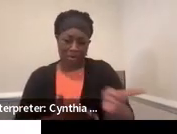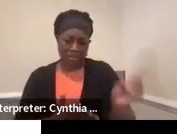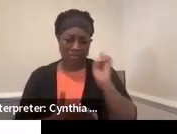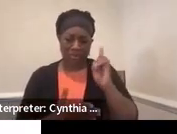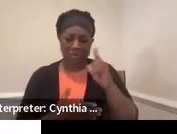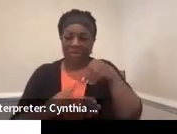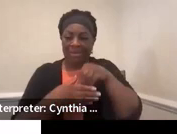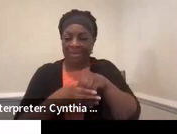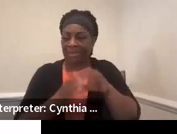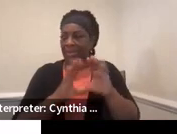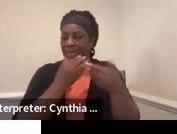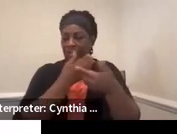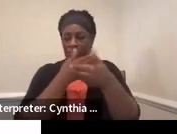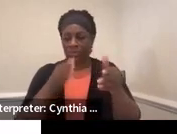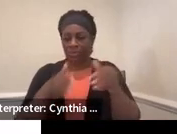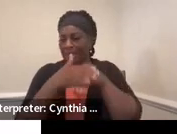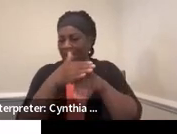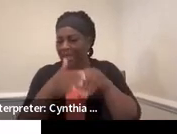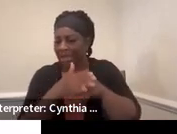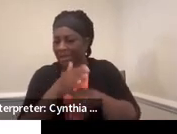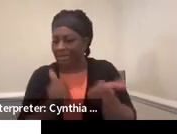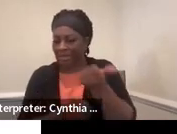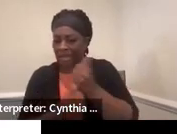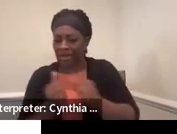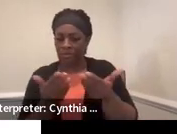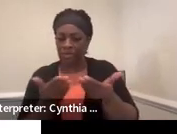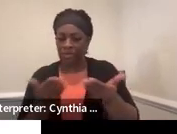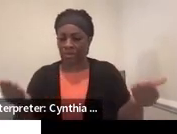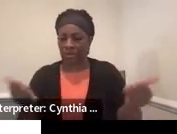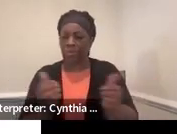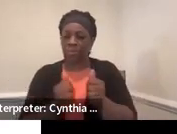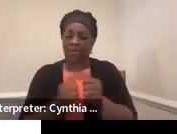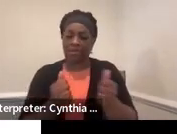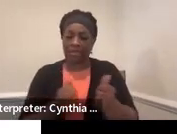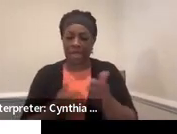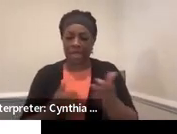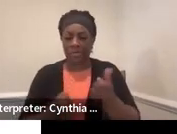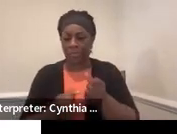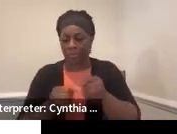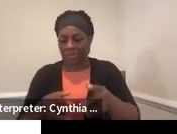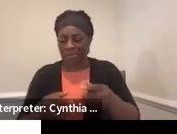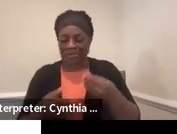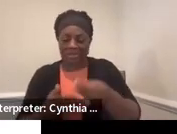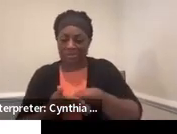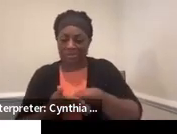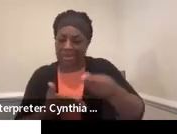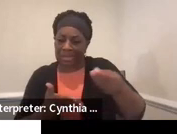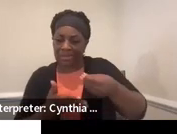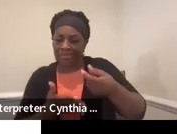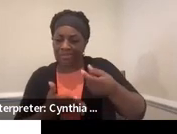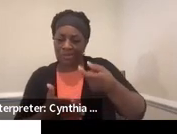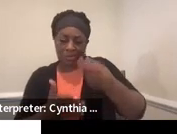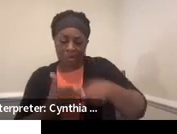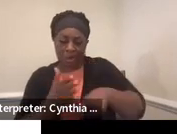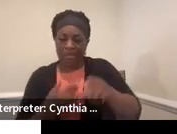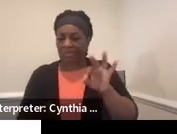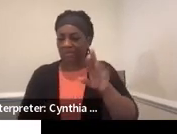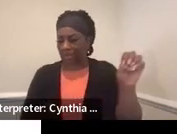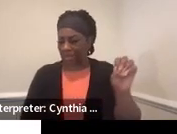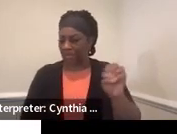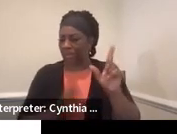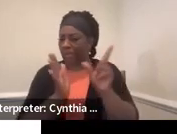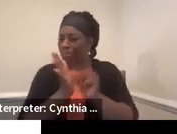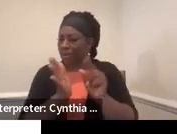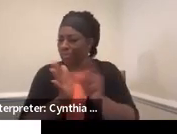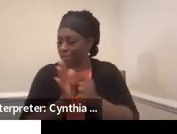the classroom and to be able to access resources without spending money on them and to be able to just print things off